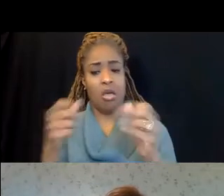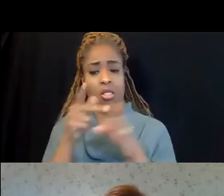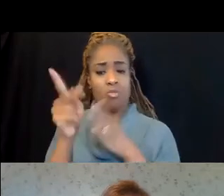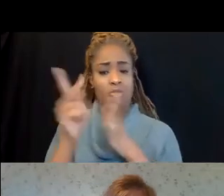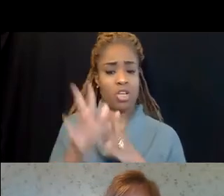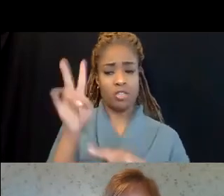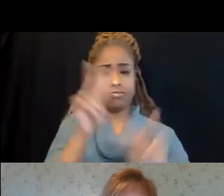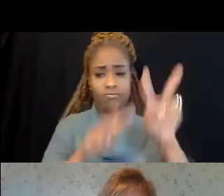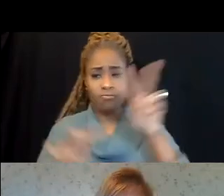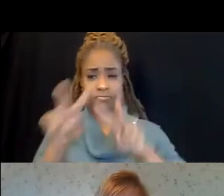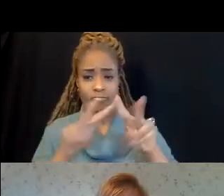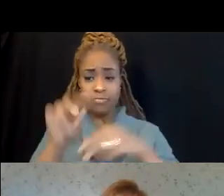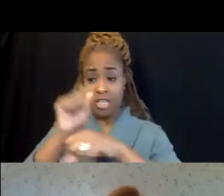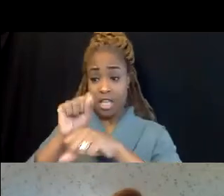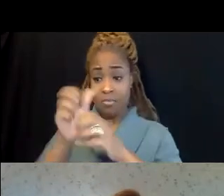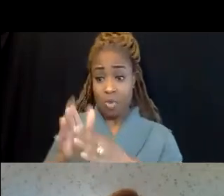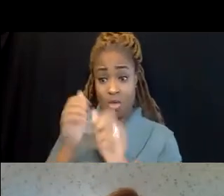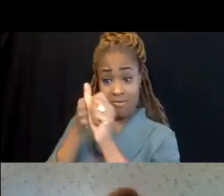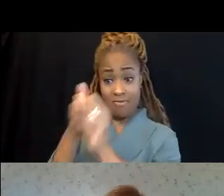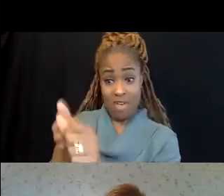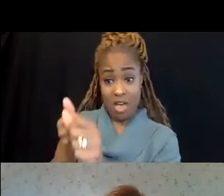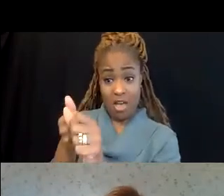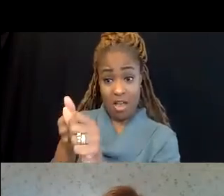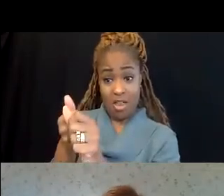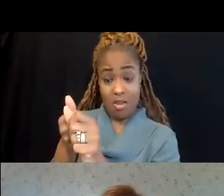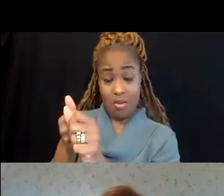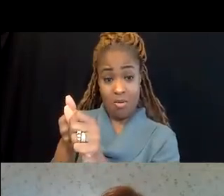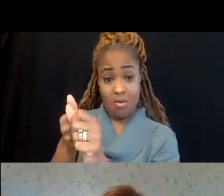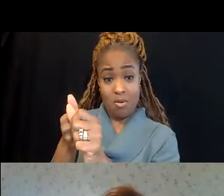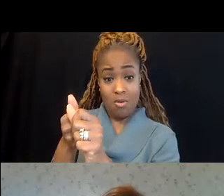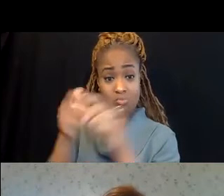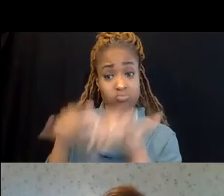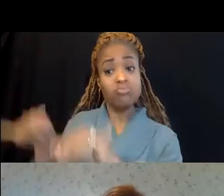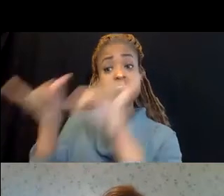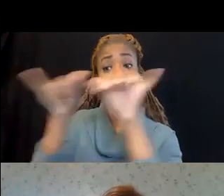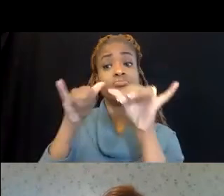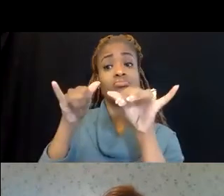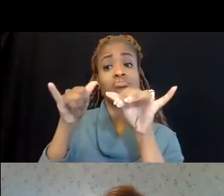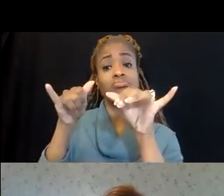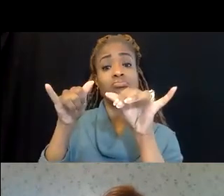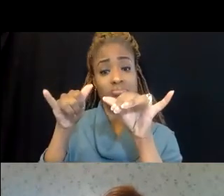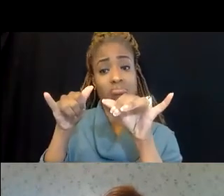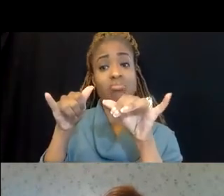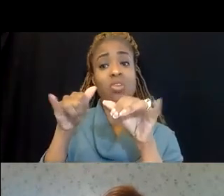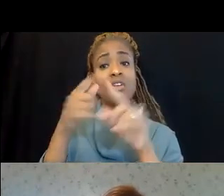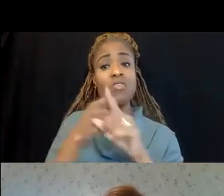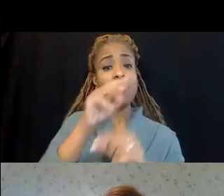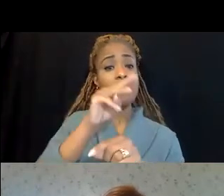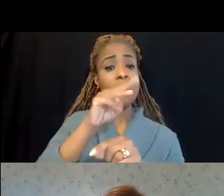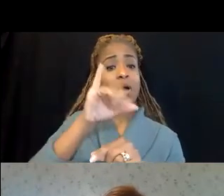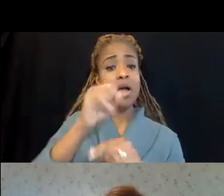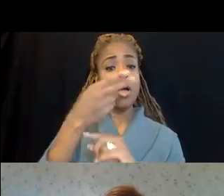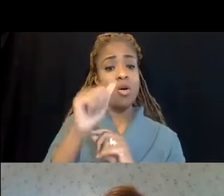are the employees following the standards that MIOSHA has to help keep